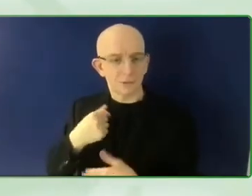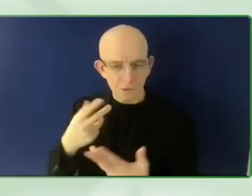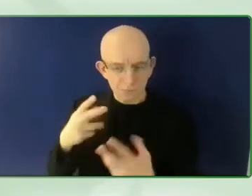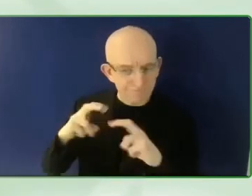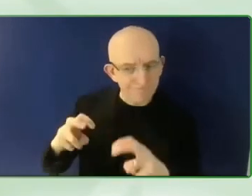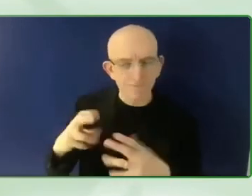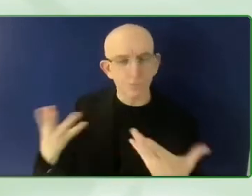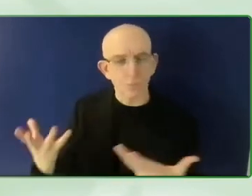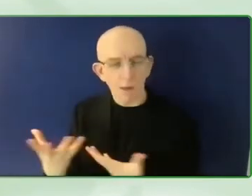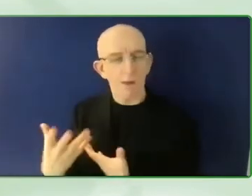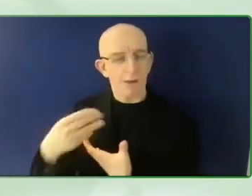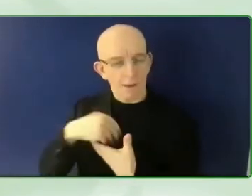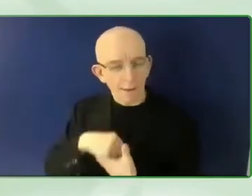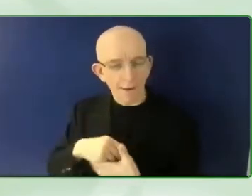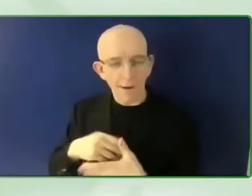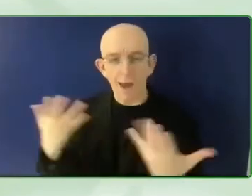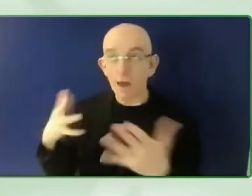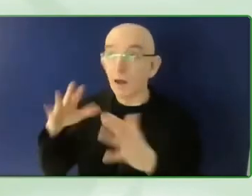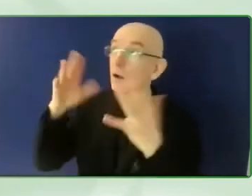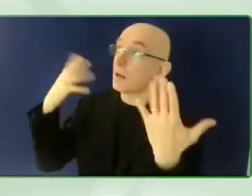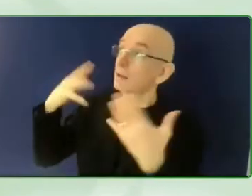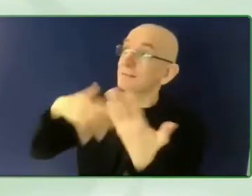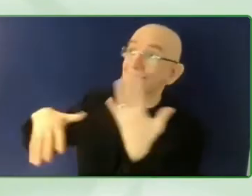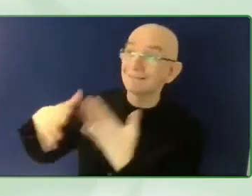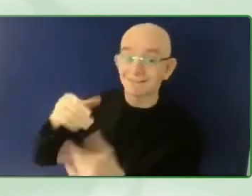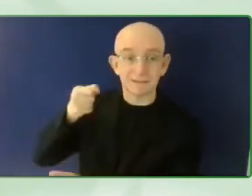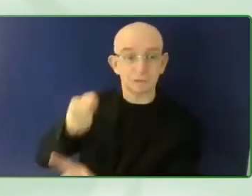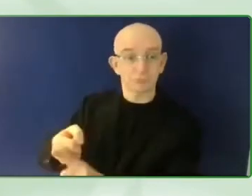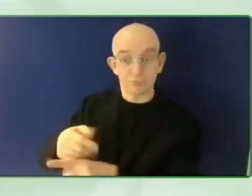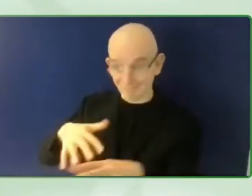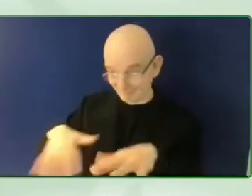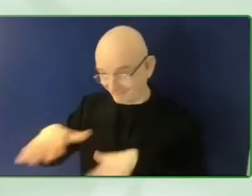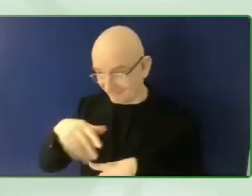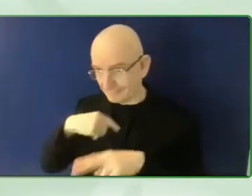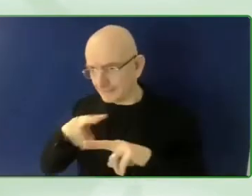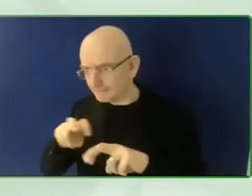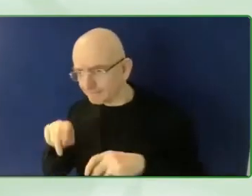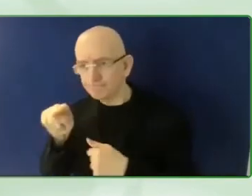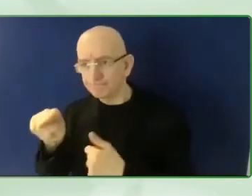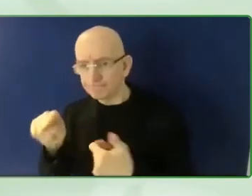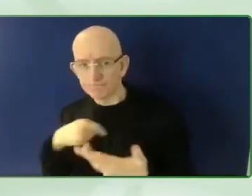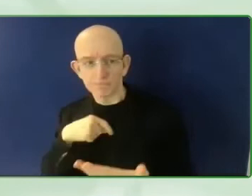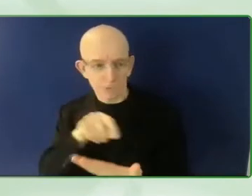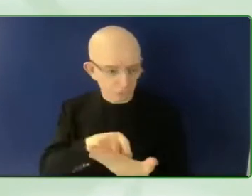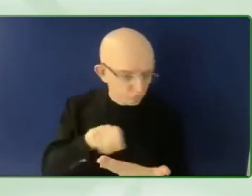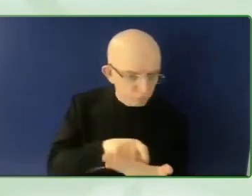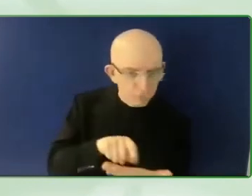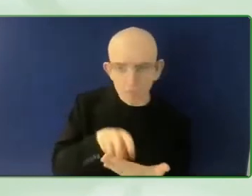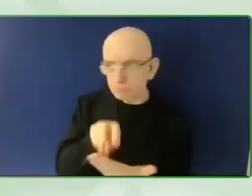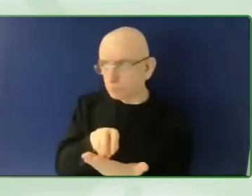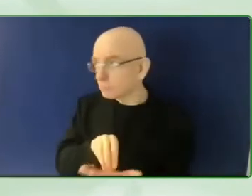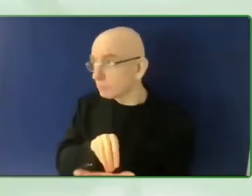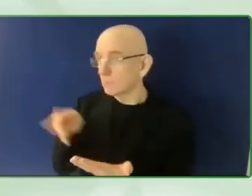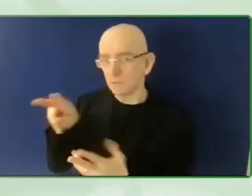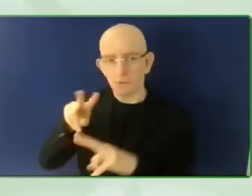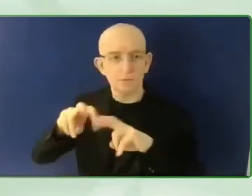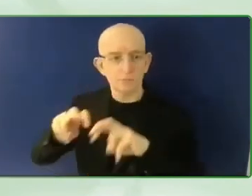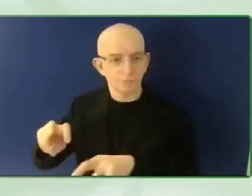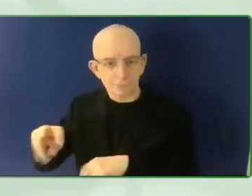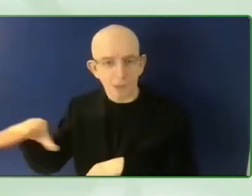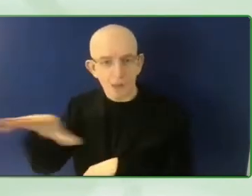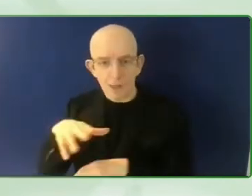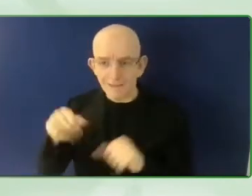with disabilities. For example, how a lack of basic infrastructure in informal settlements